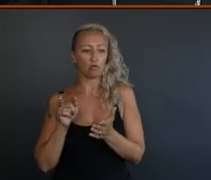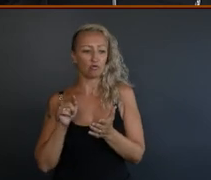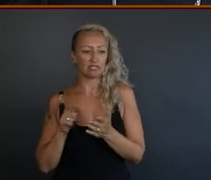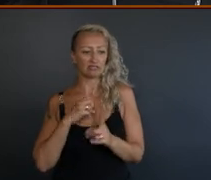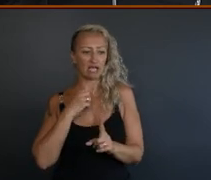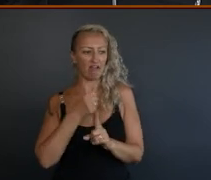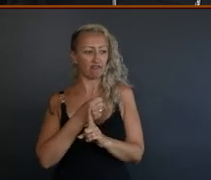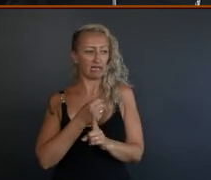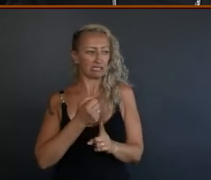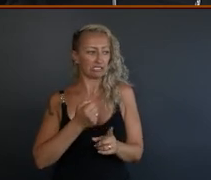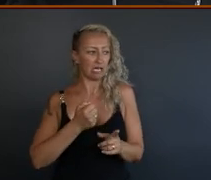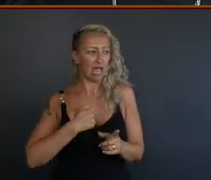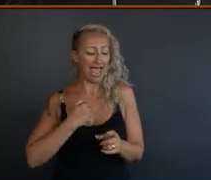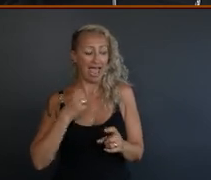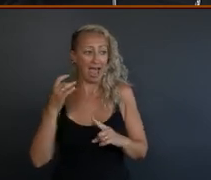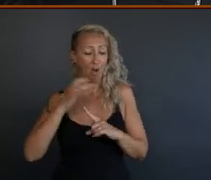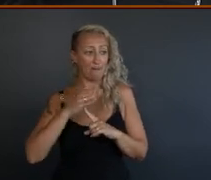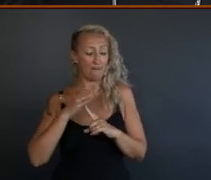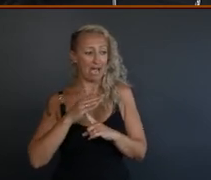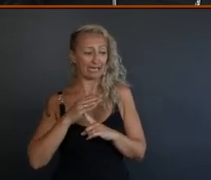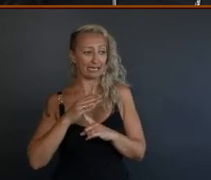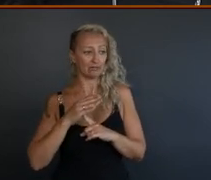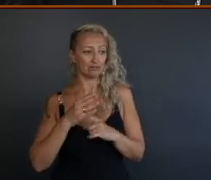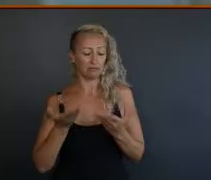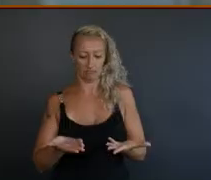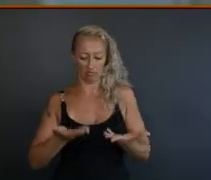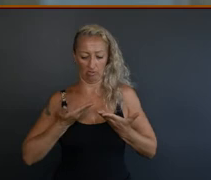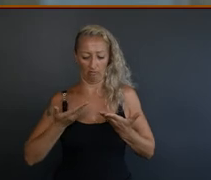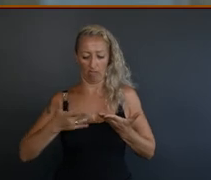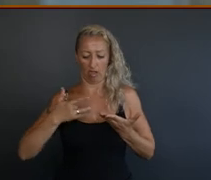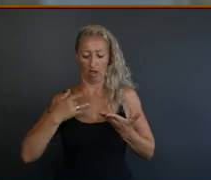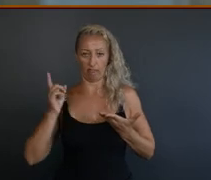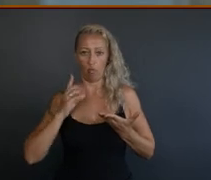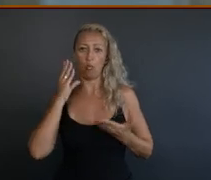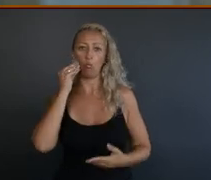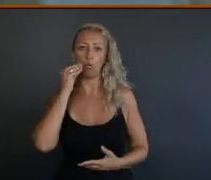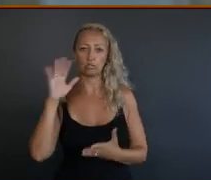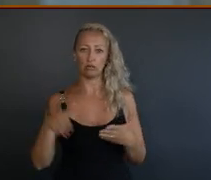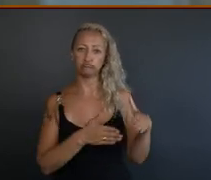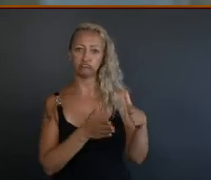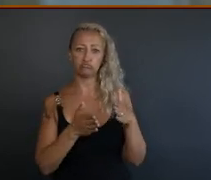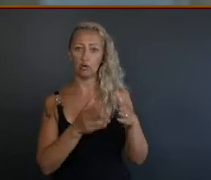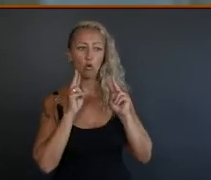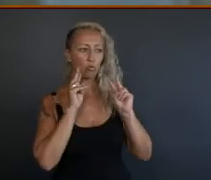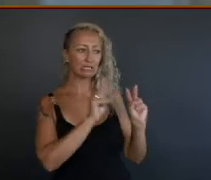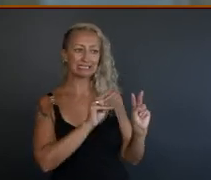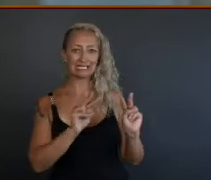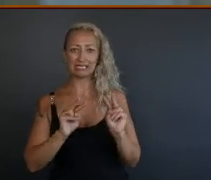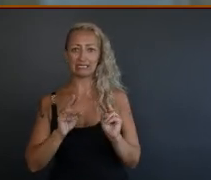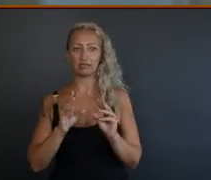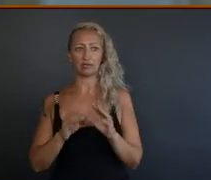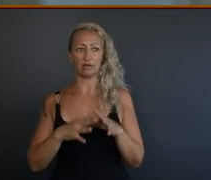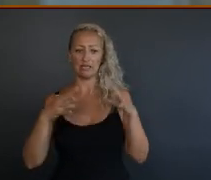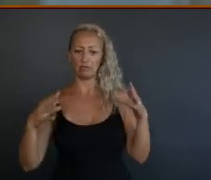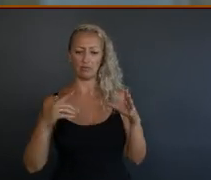source of life, and that's our water. You know, we're situated on the Great Artesian Basin, one of the biggest underground